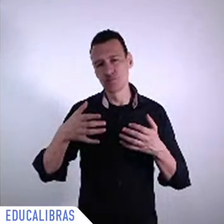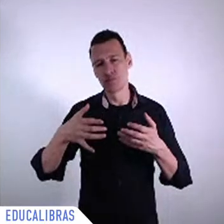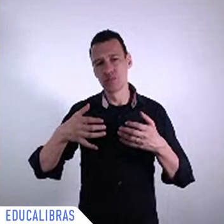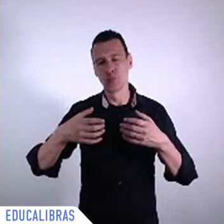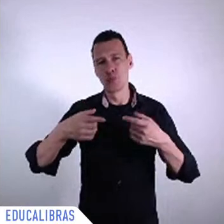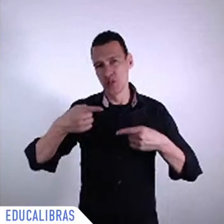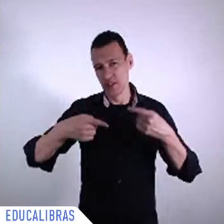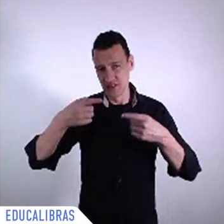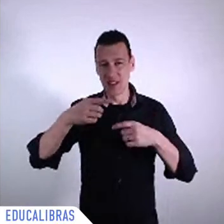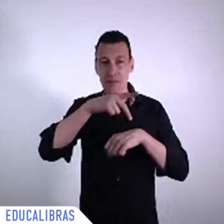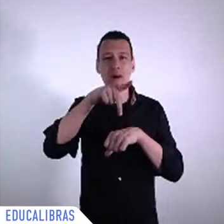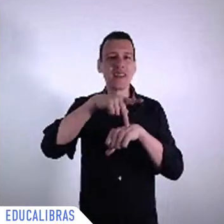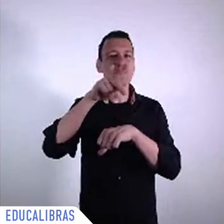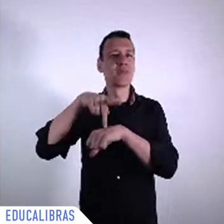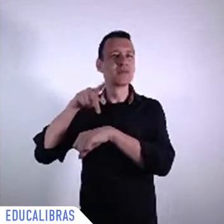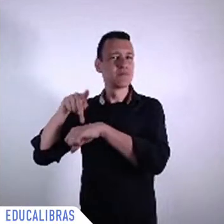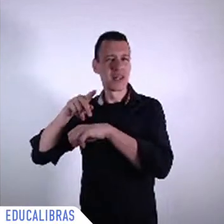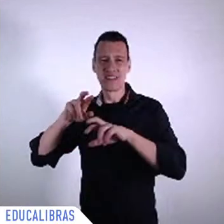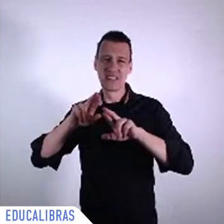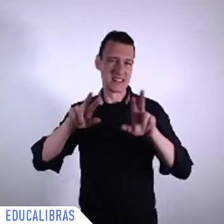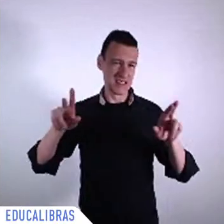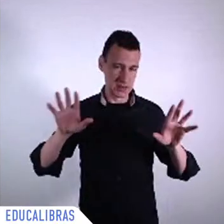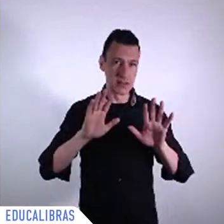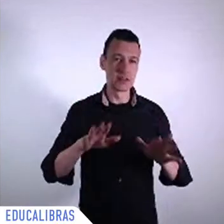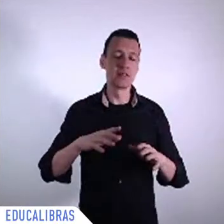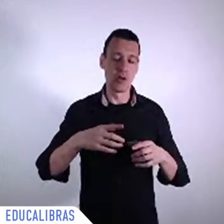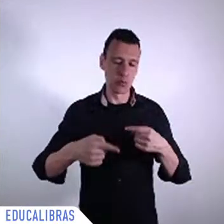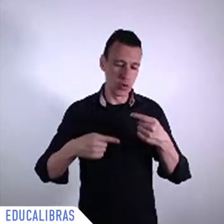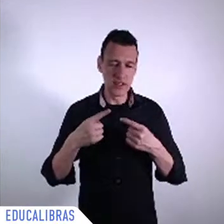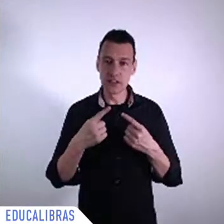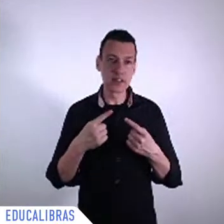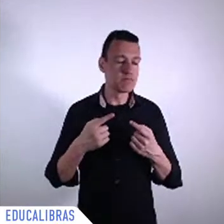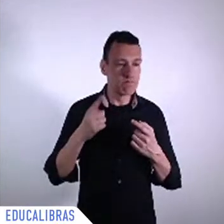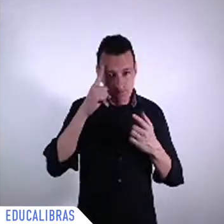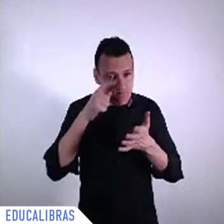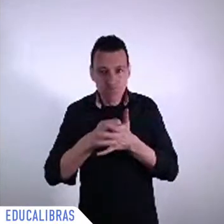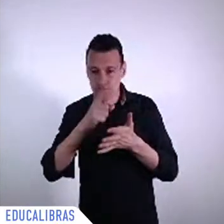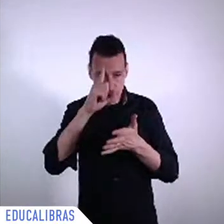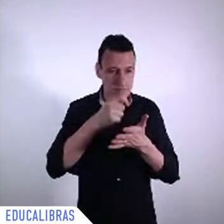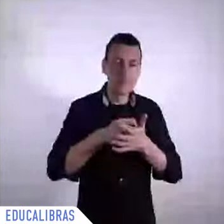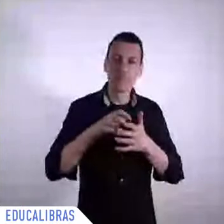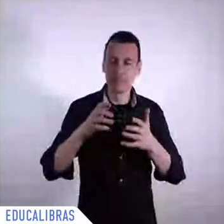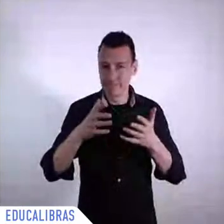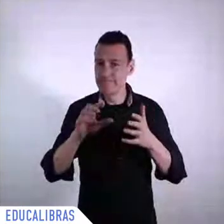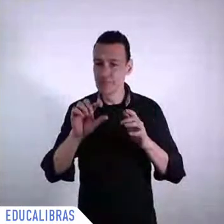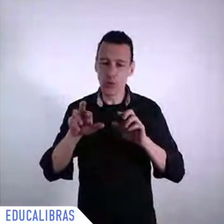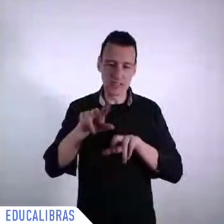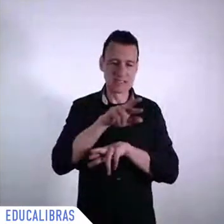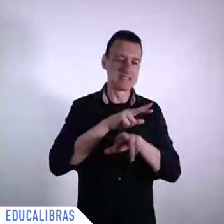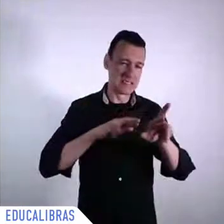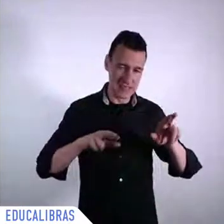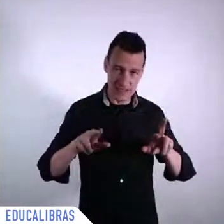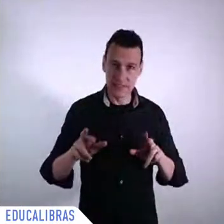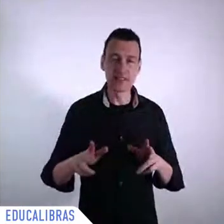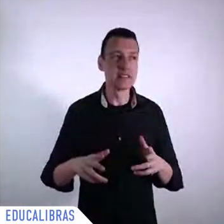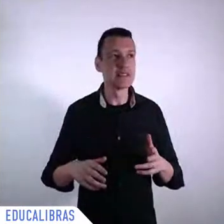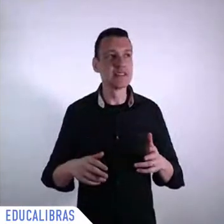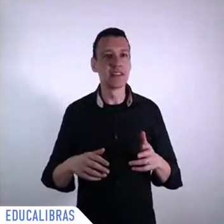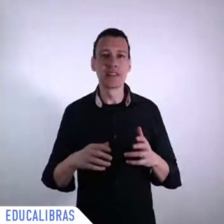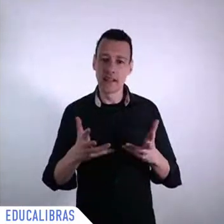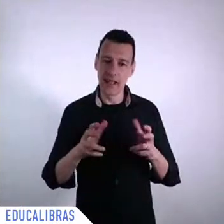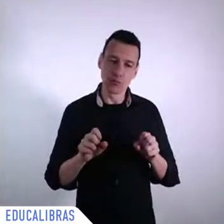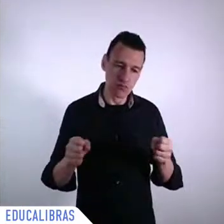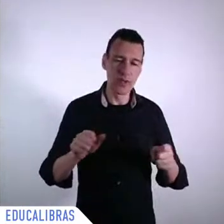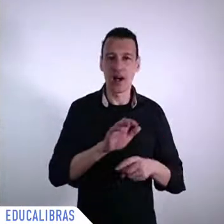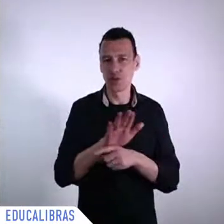transfers that have been implemented to guarantee basic needs and the basic level of consumption especially